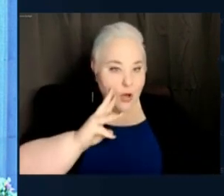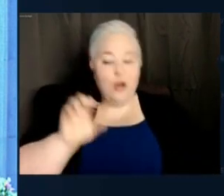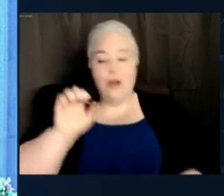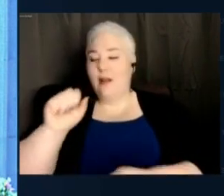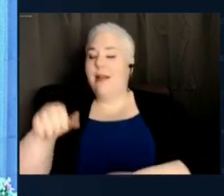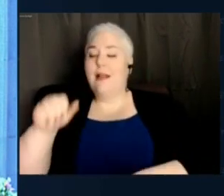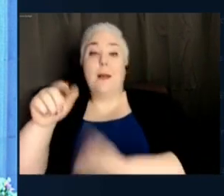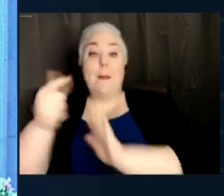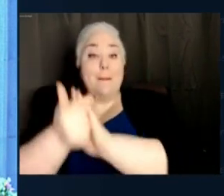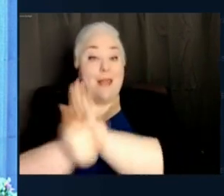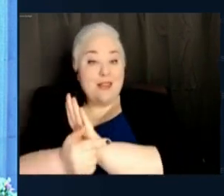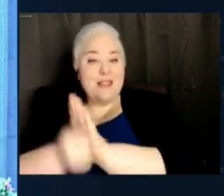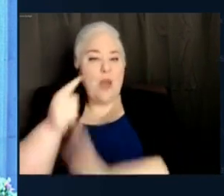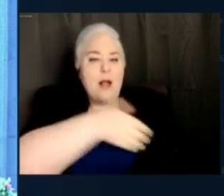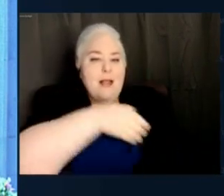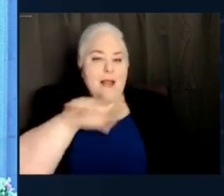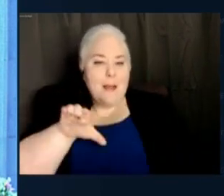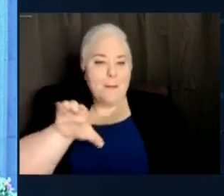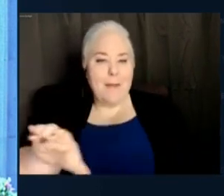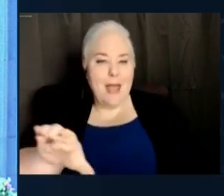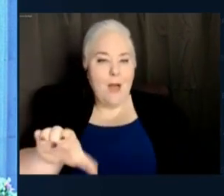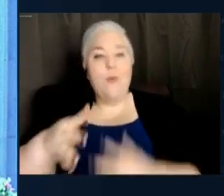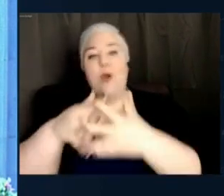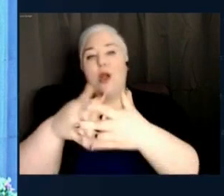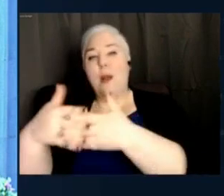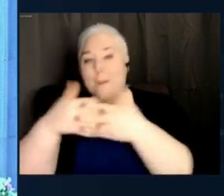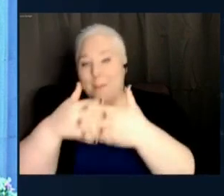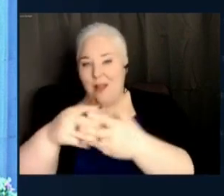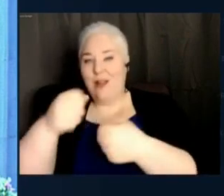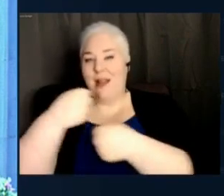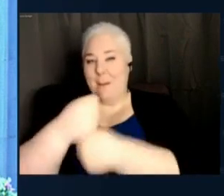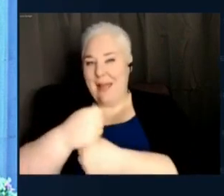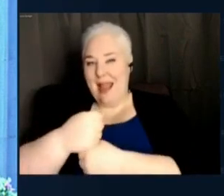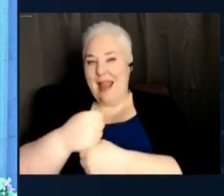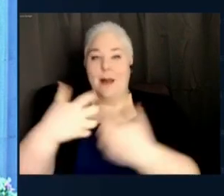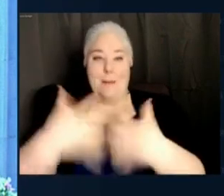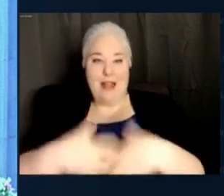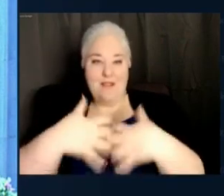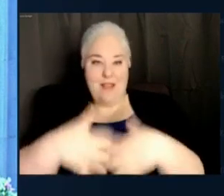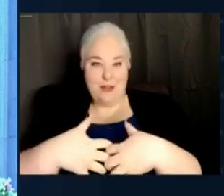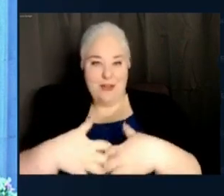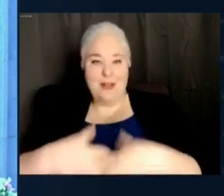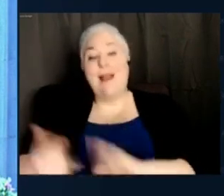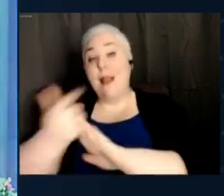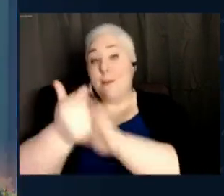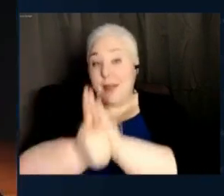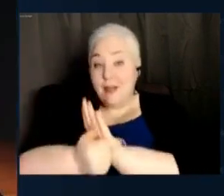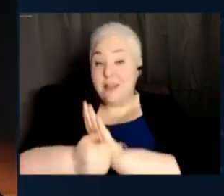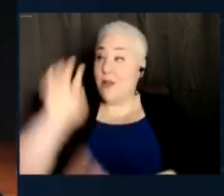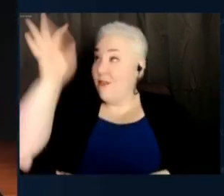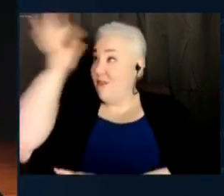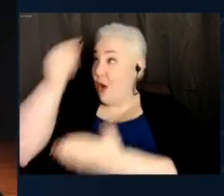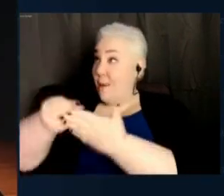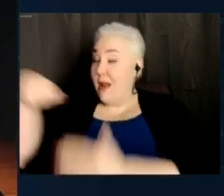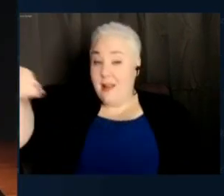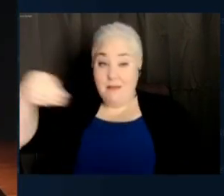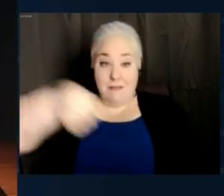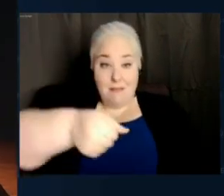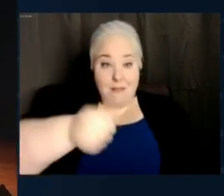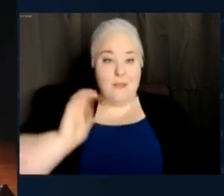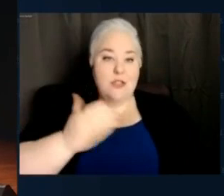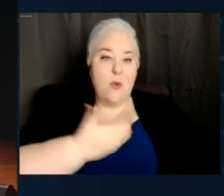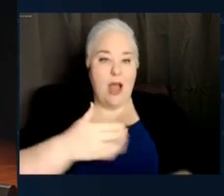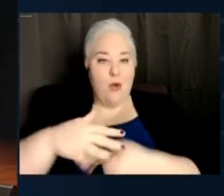empower American-based manufacturing, and bills that got federal dollars directly to our counties and towns,